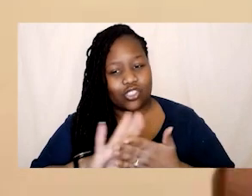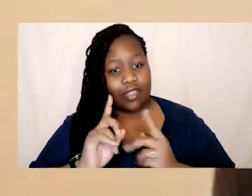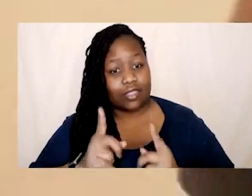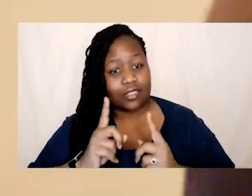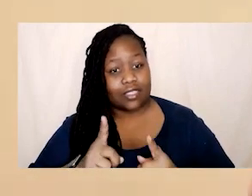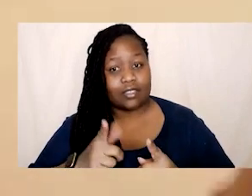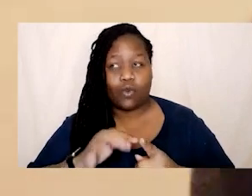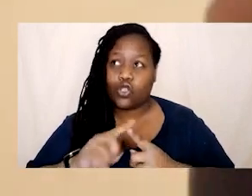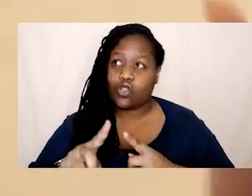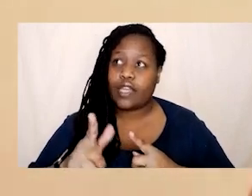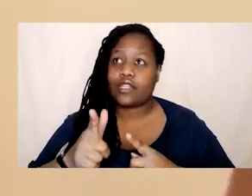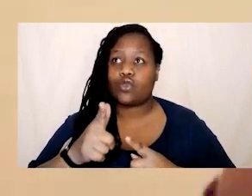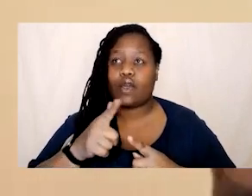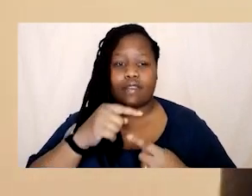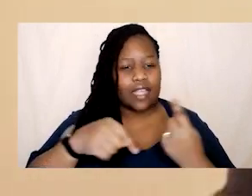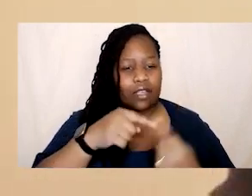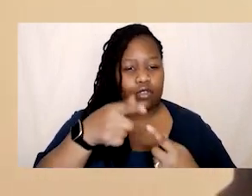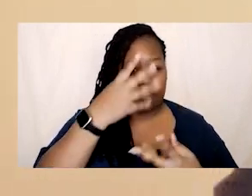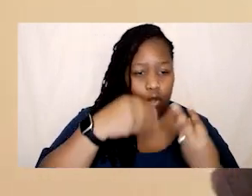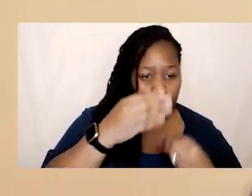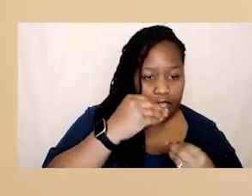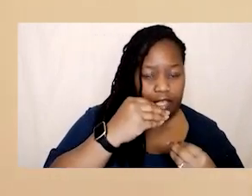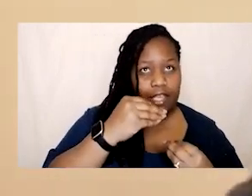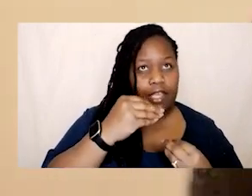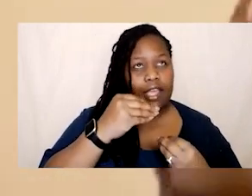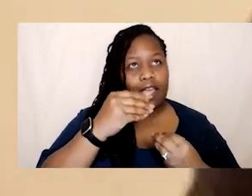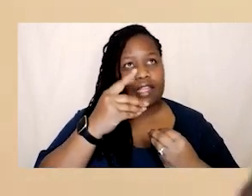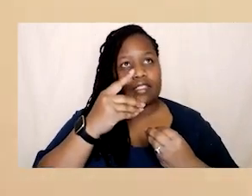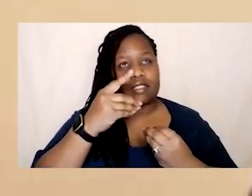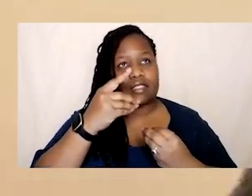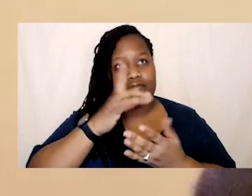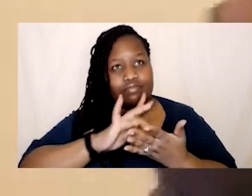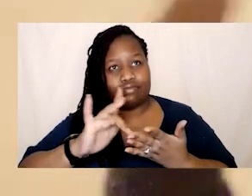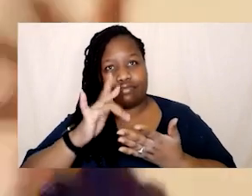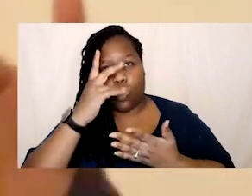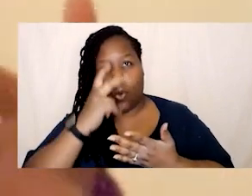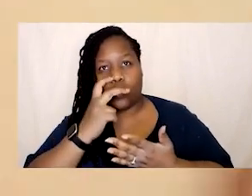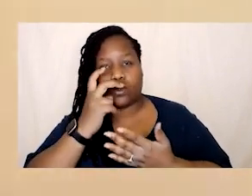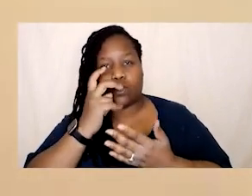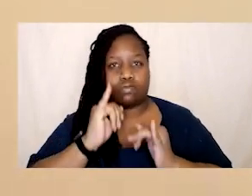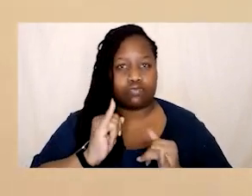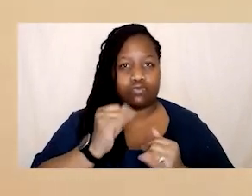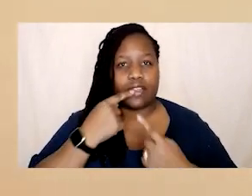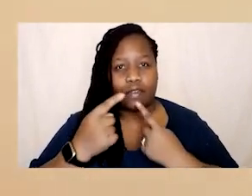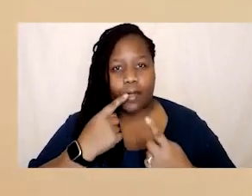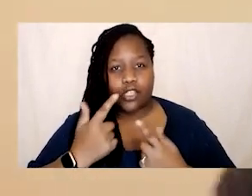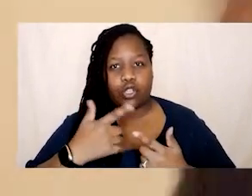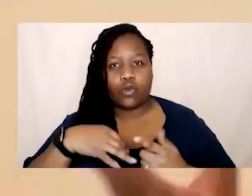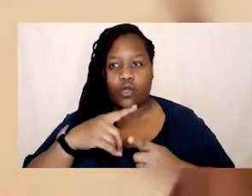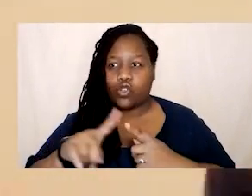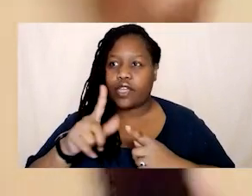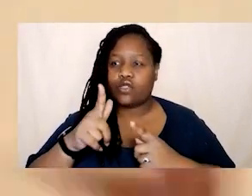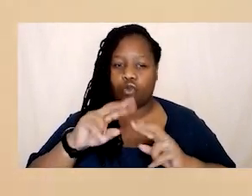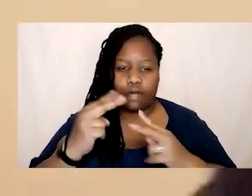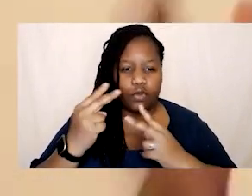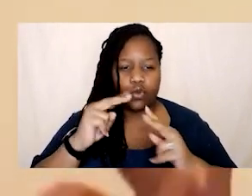cycles of learning and unlearning um we try and set ourselves up on in on a quarterly basis so that we have